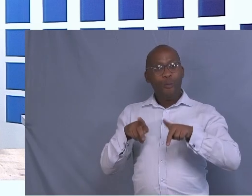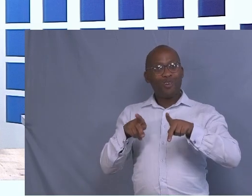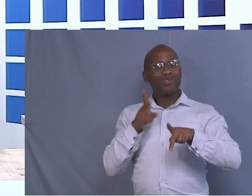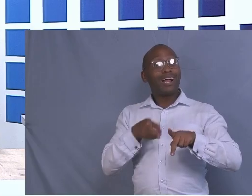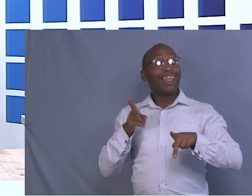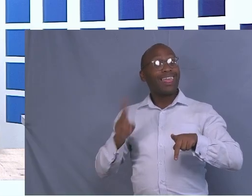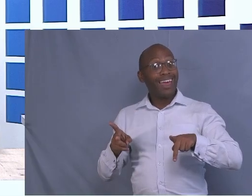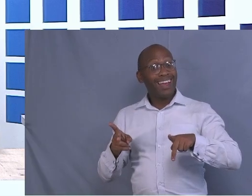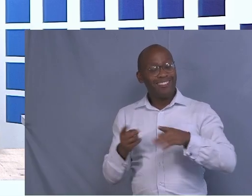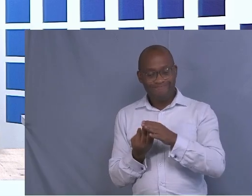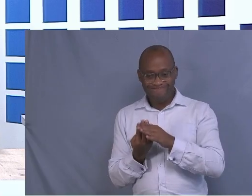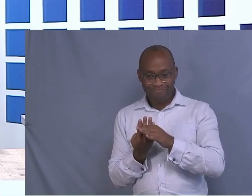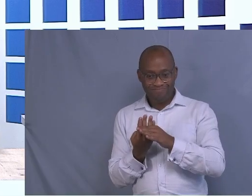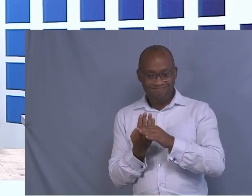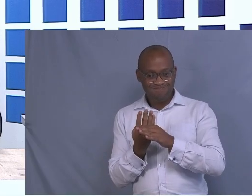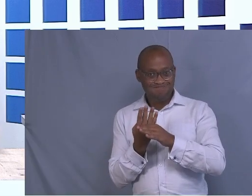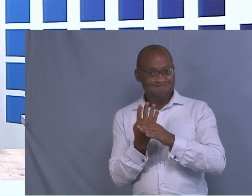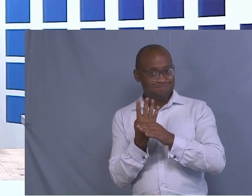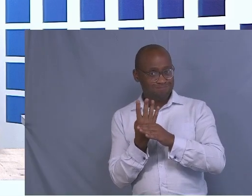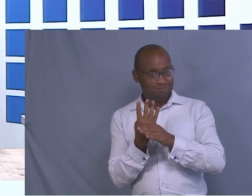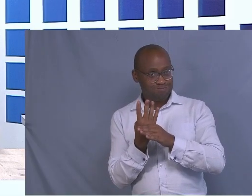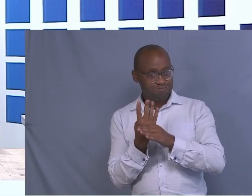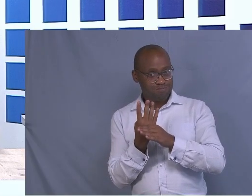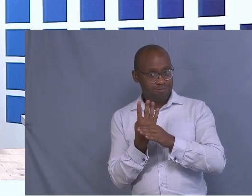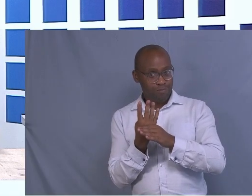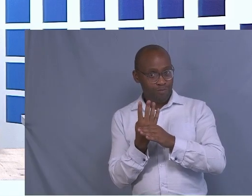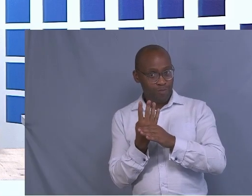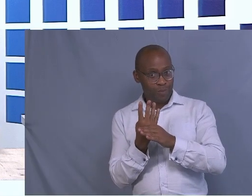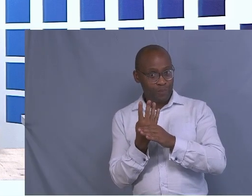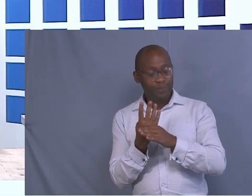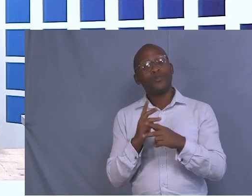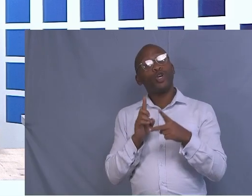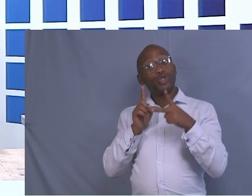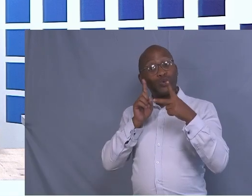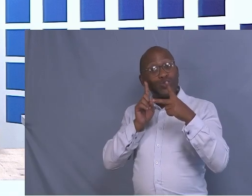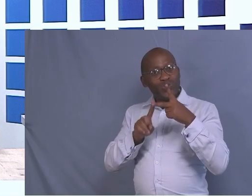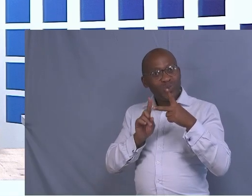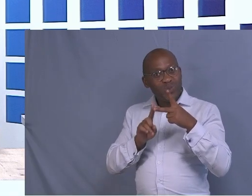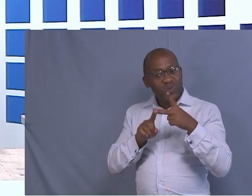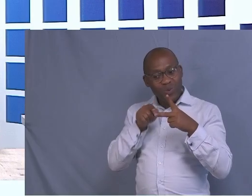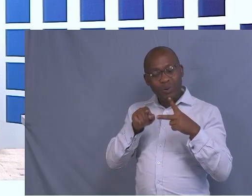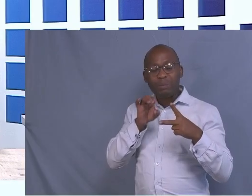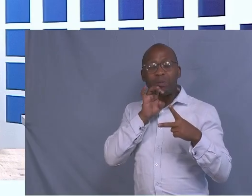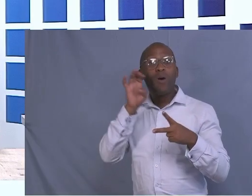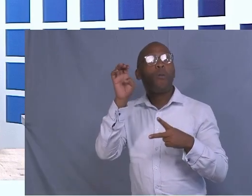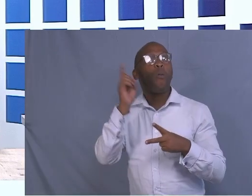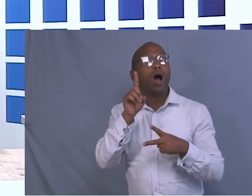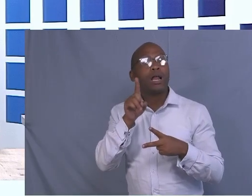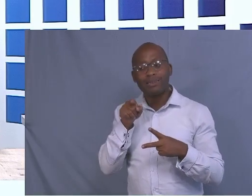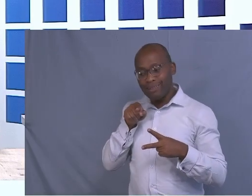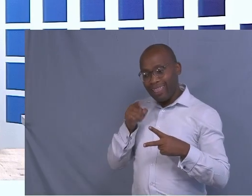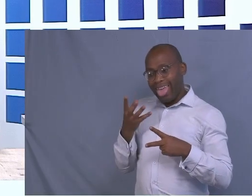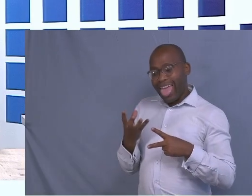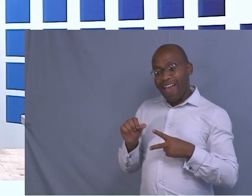ensures that these animals have a feed available. Also there, it